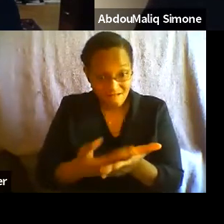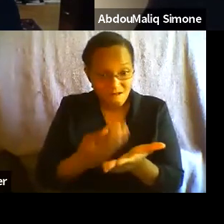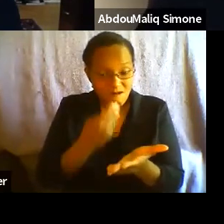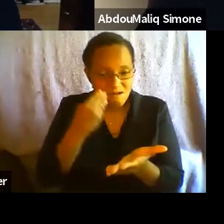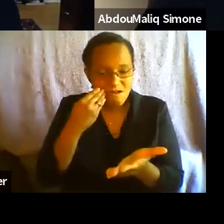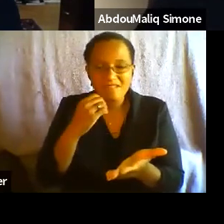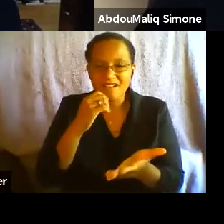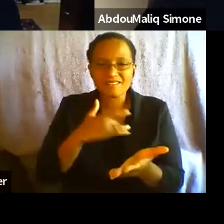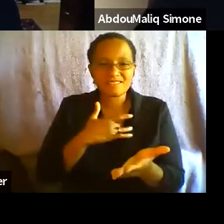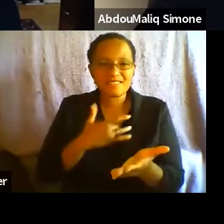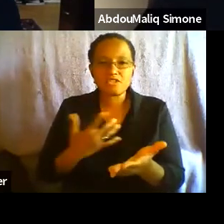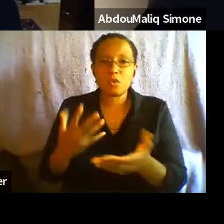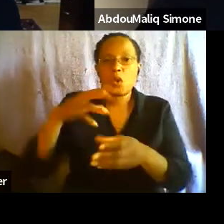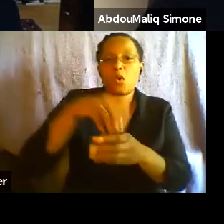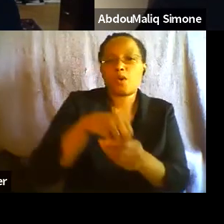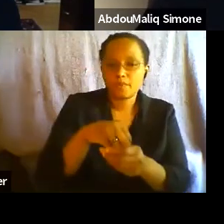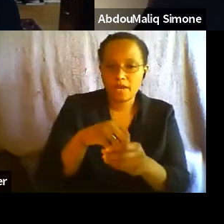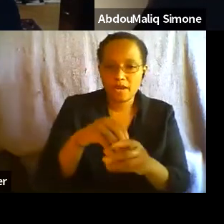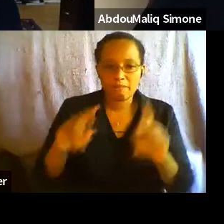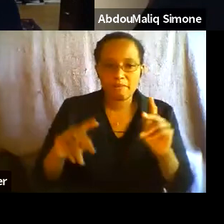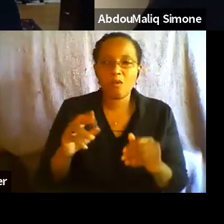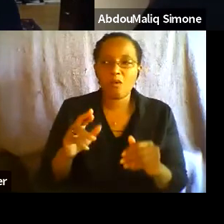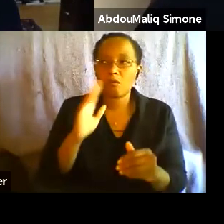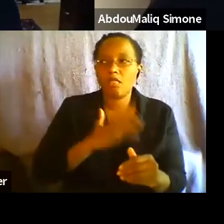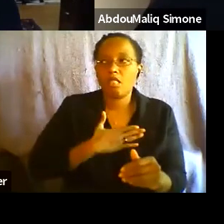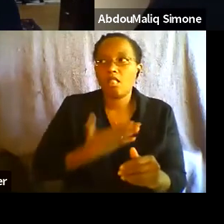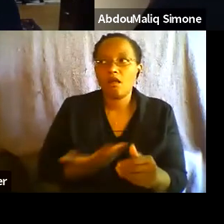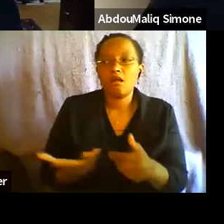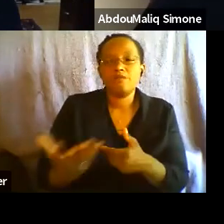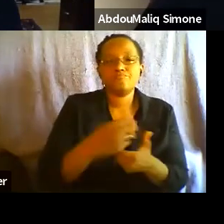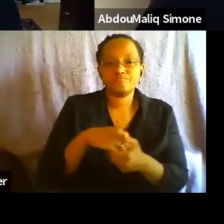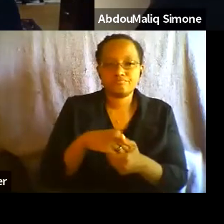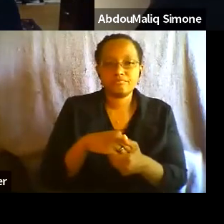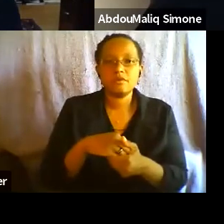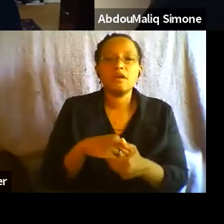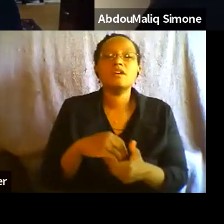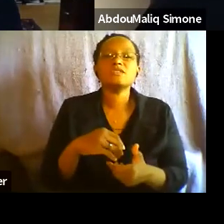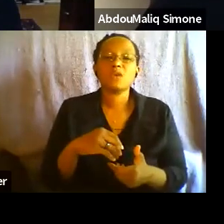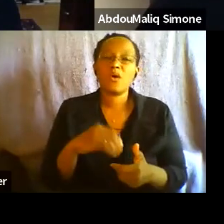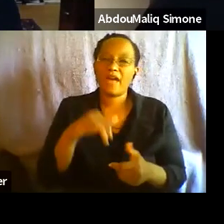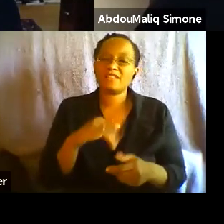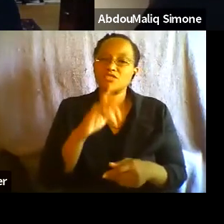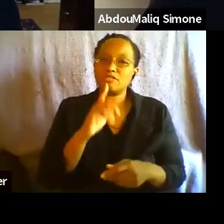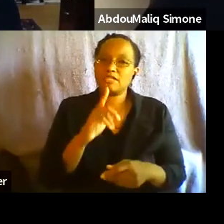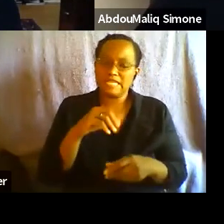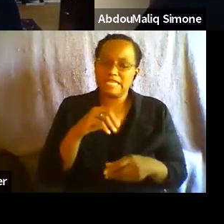where so in, in, in a very concrete way, it's a kind of inter, interstitial moment.